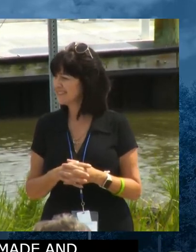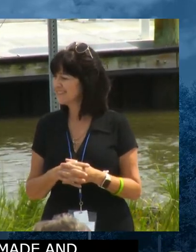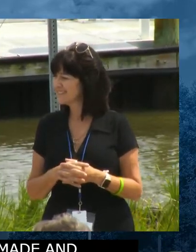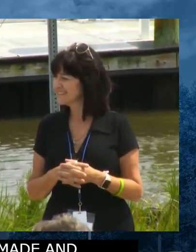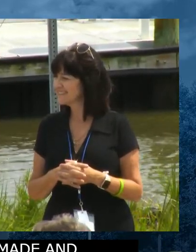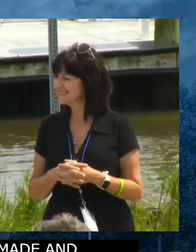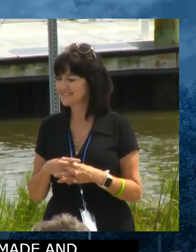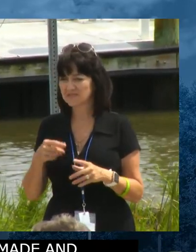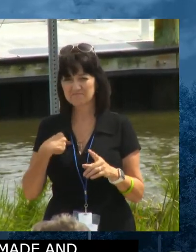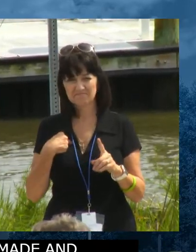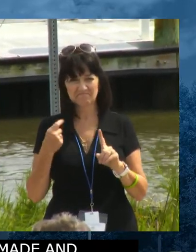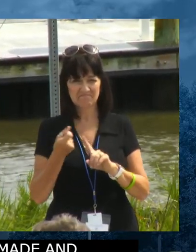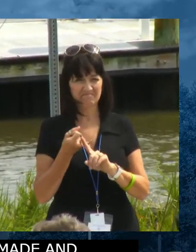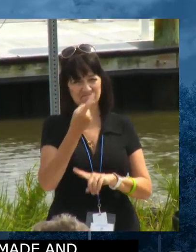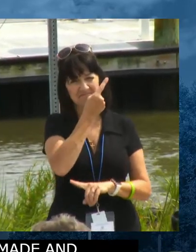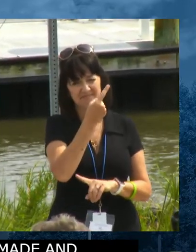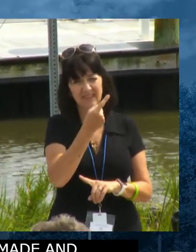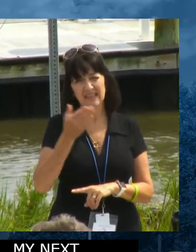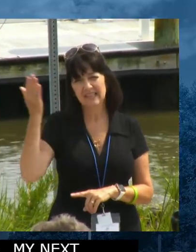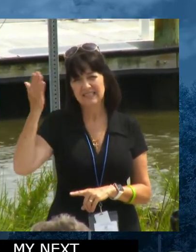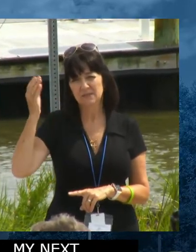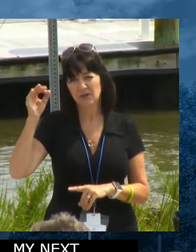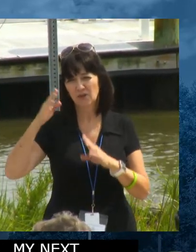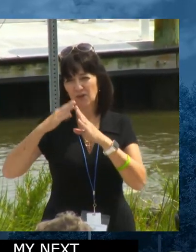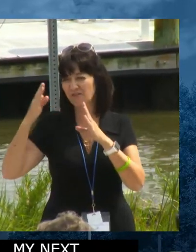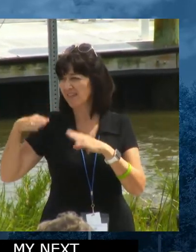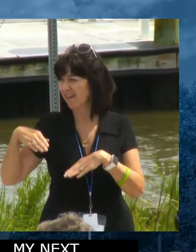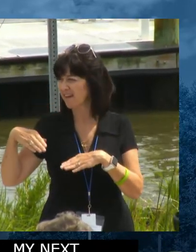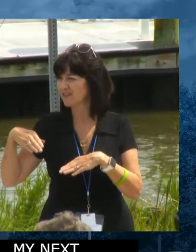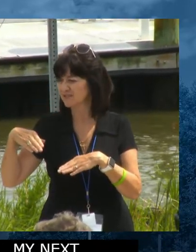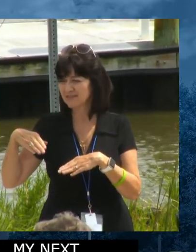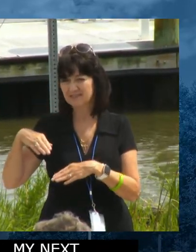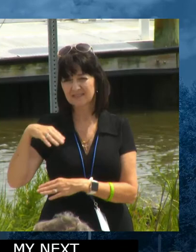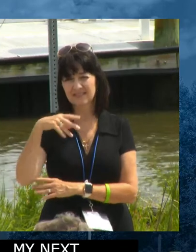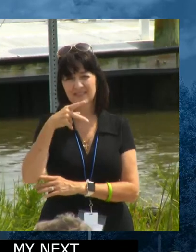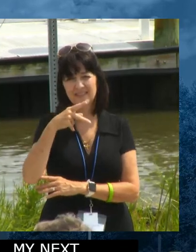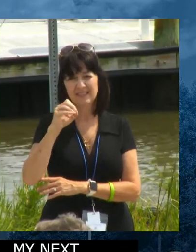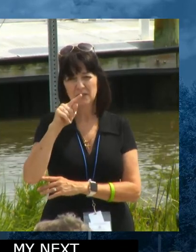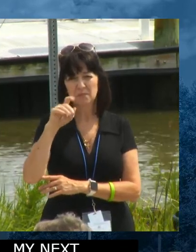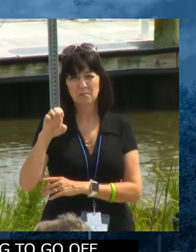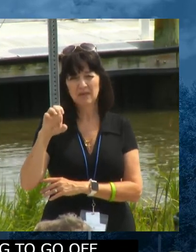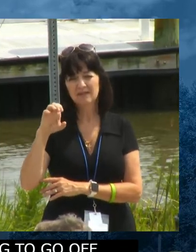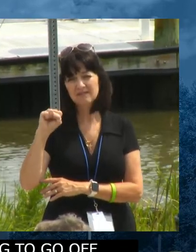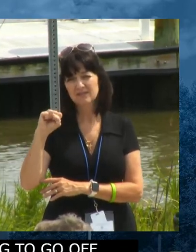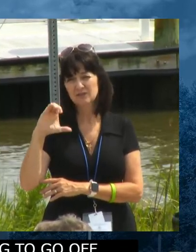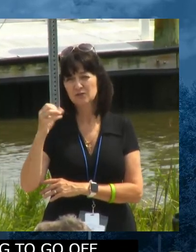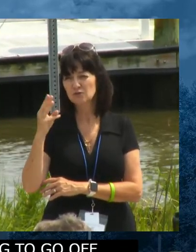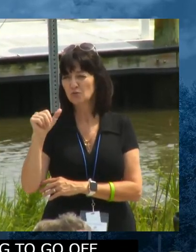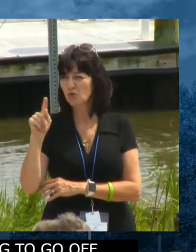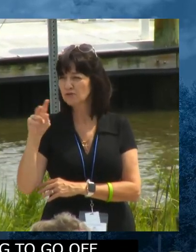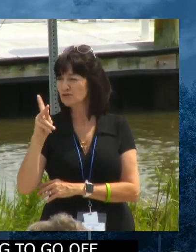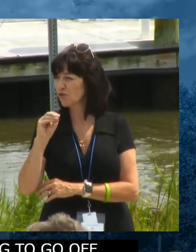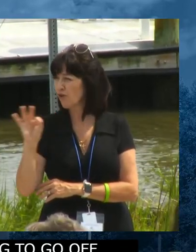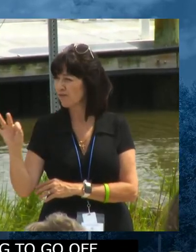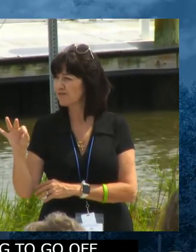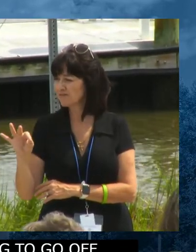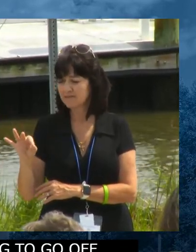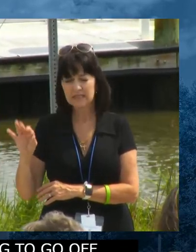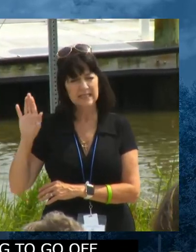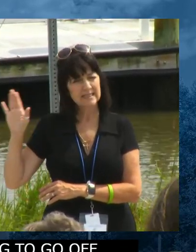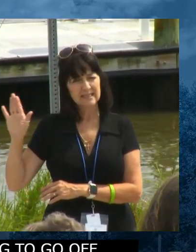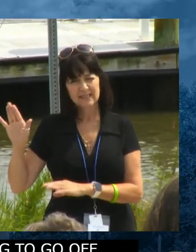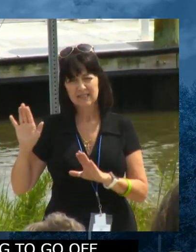is the Speaker of the House. Pete Schwartzgauff and the incredible work he has done to